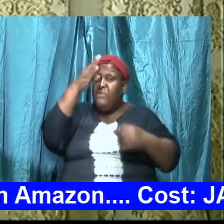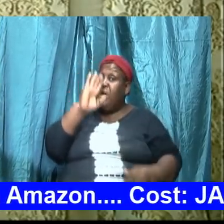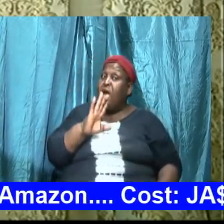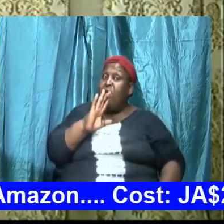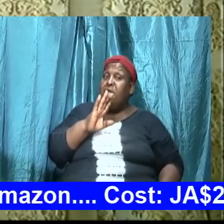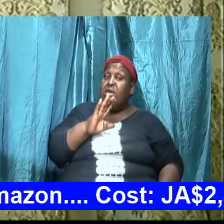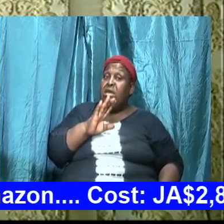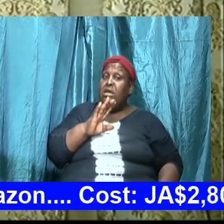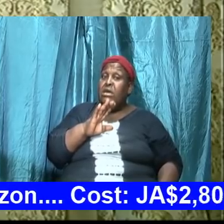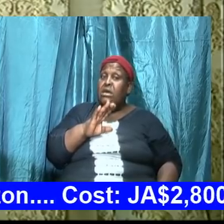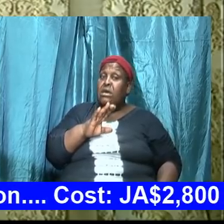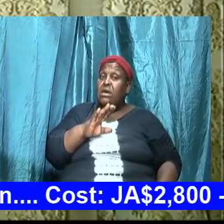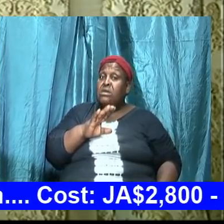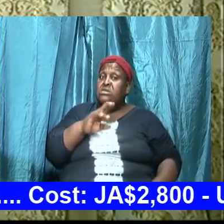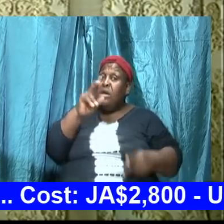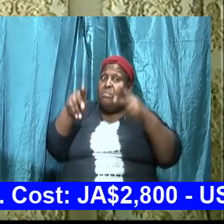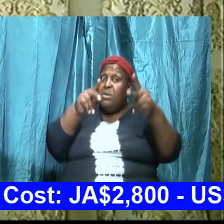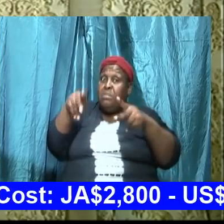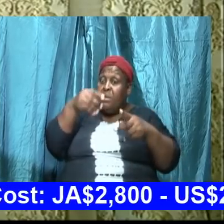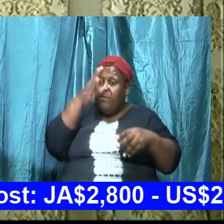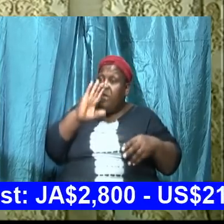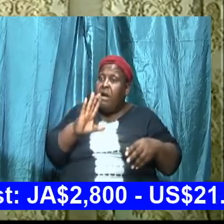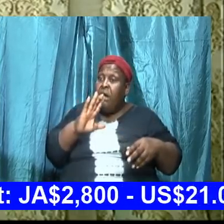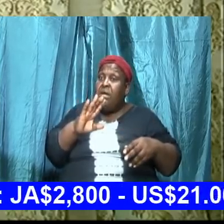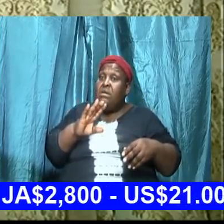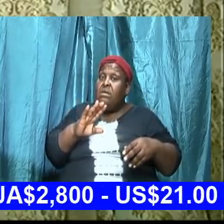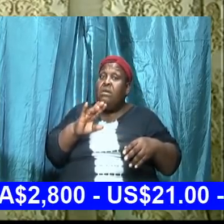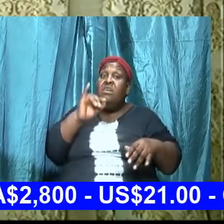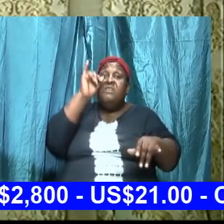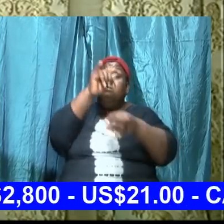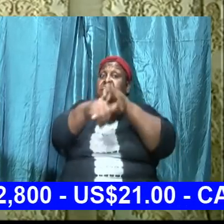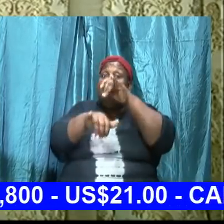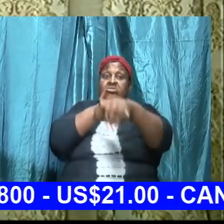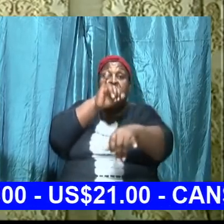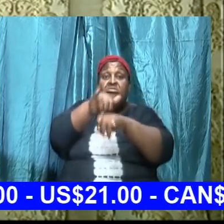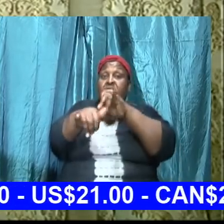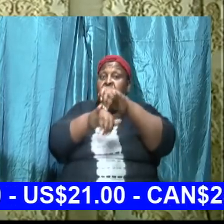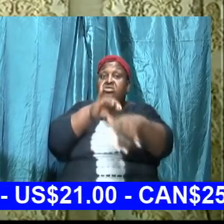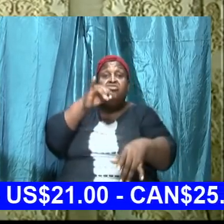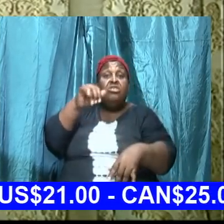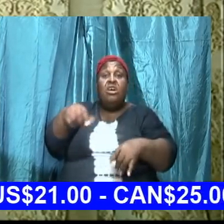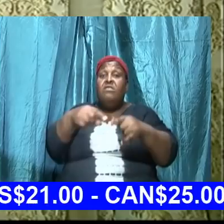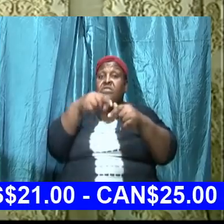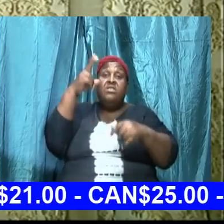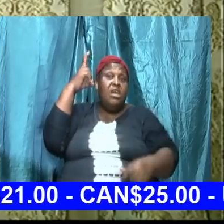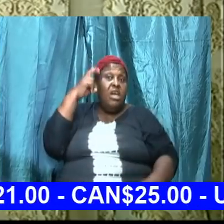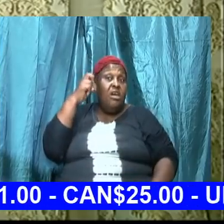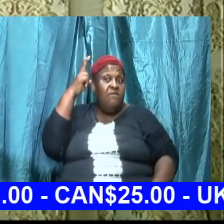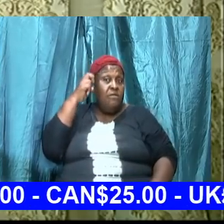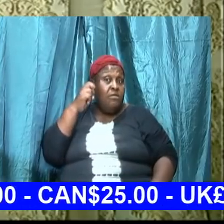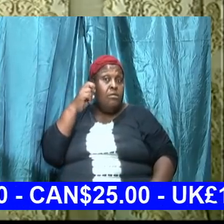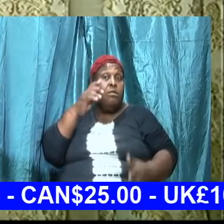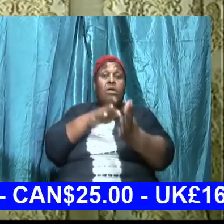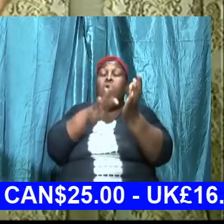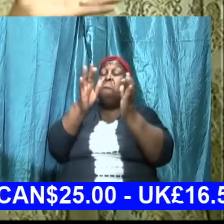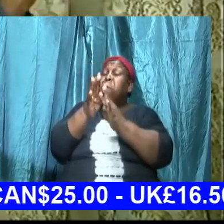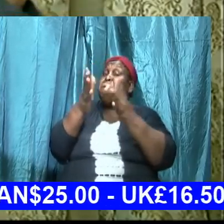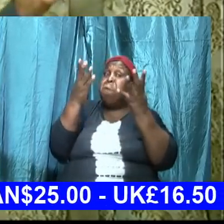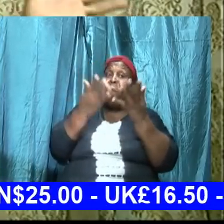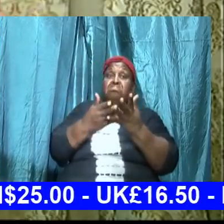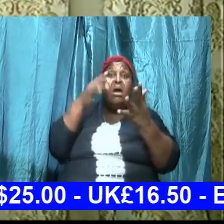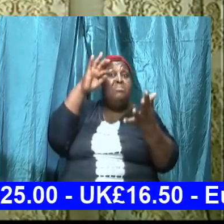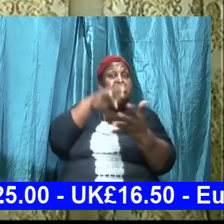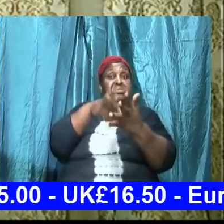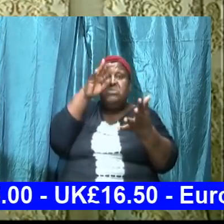that has now become our norm it is a trick of the enemy and Bible studies over the next few weeks started